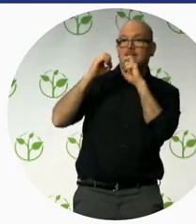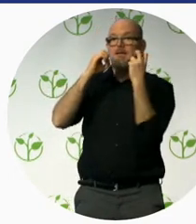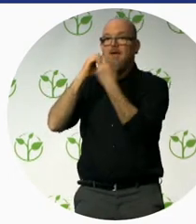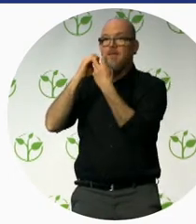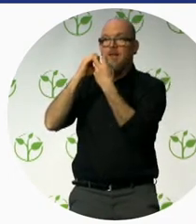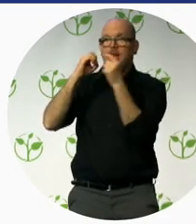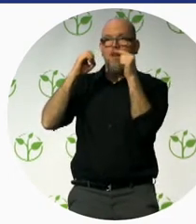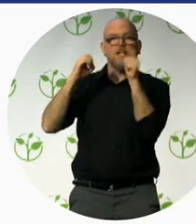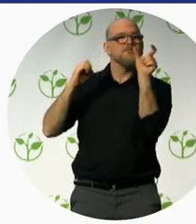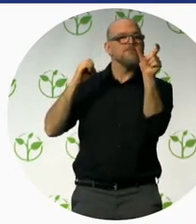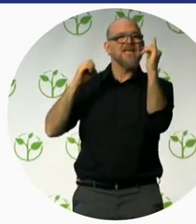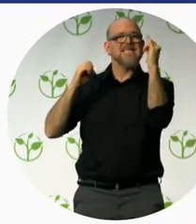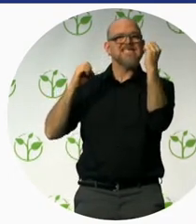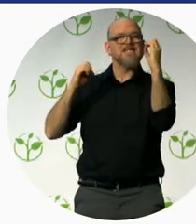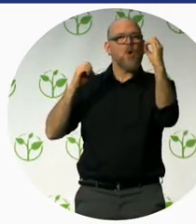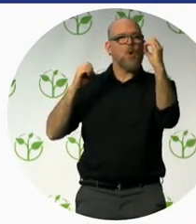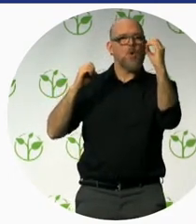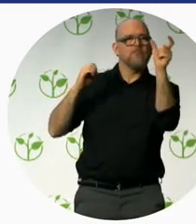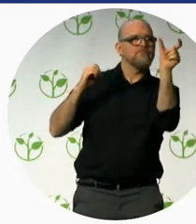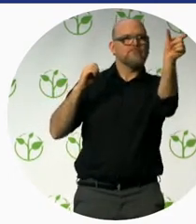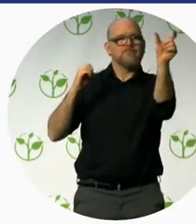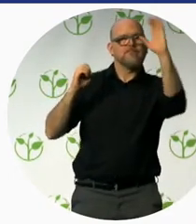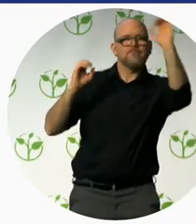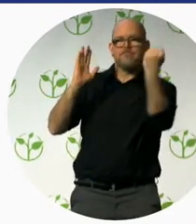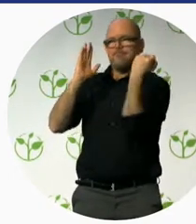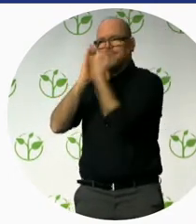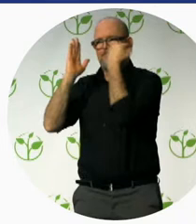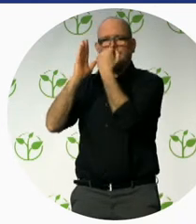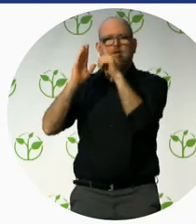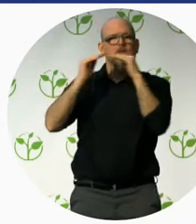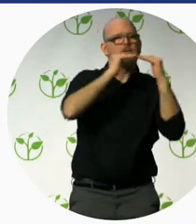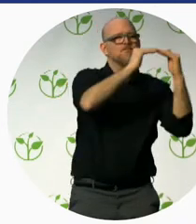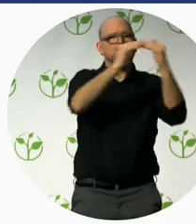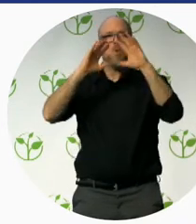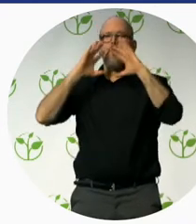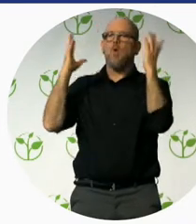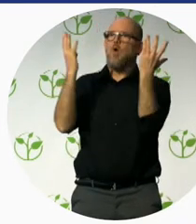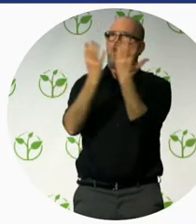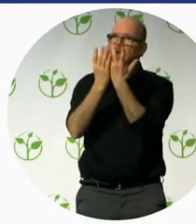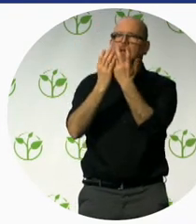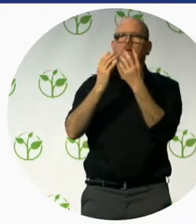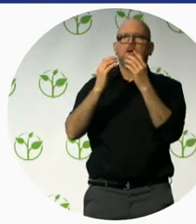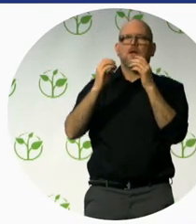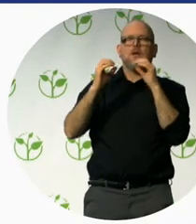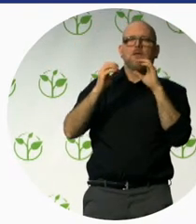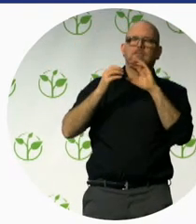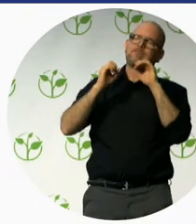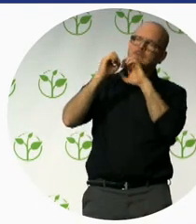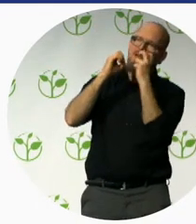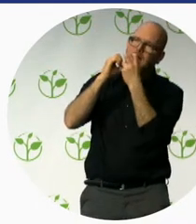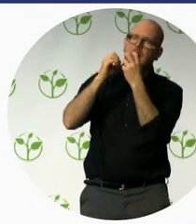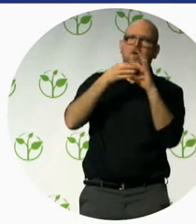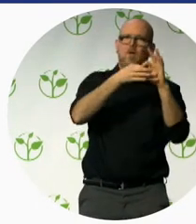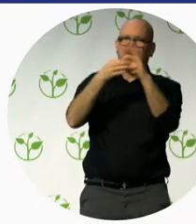as he said, the World Tourism Organization. And we are working on an